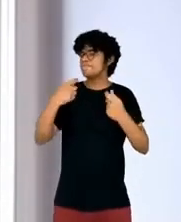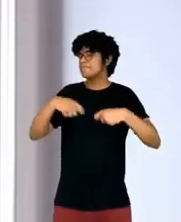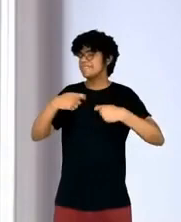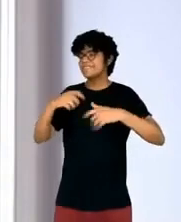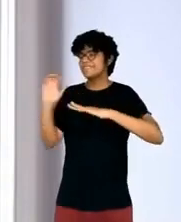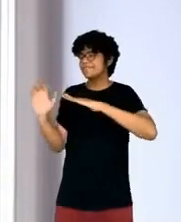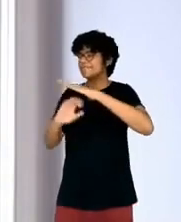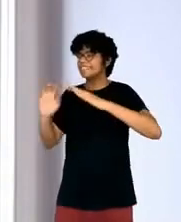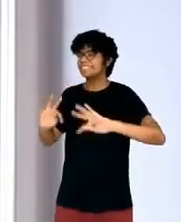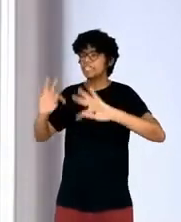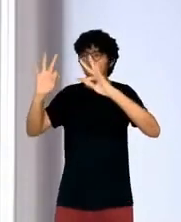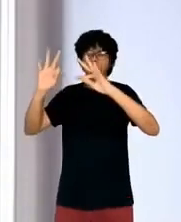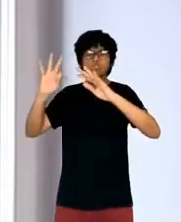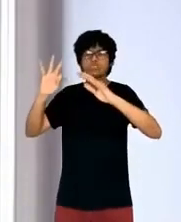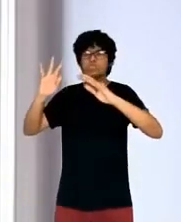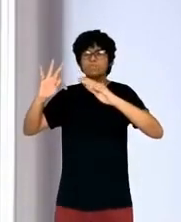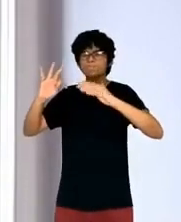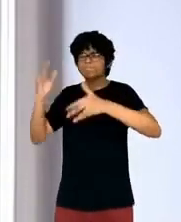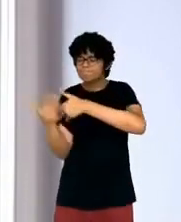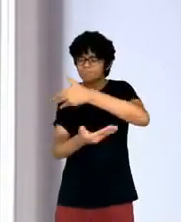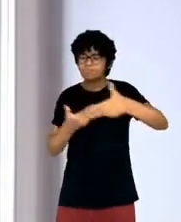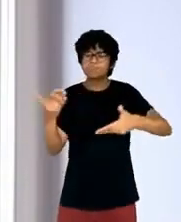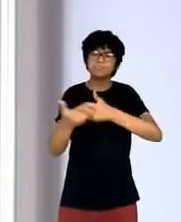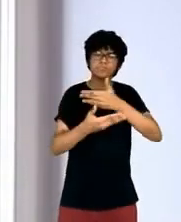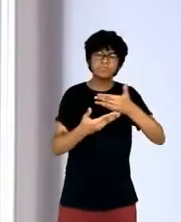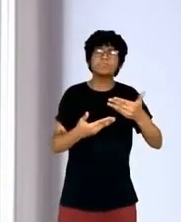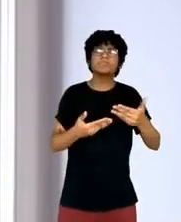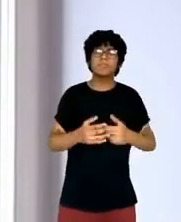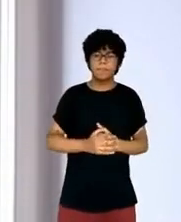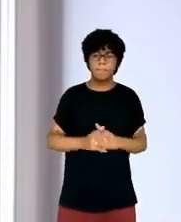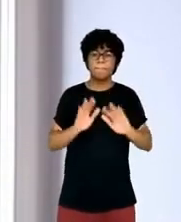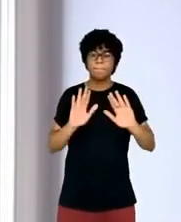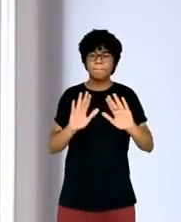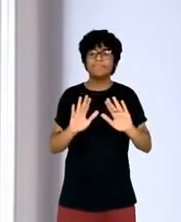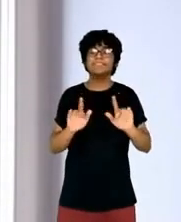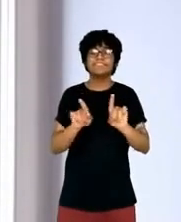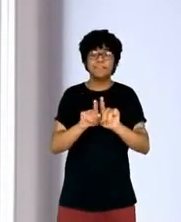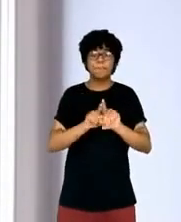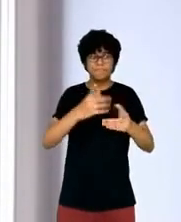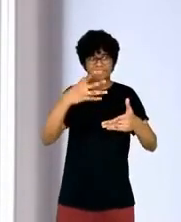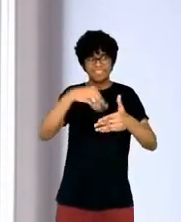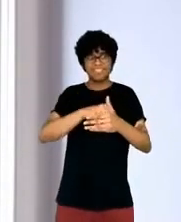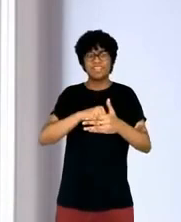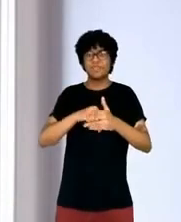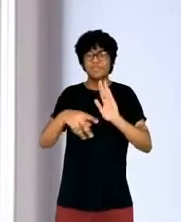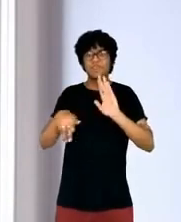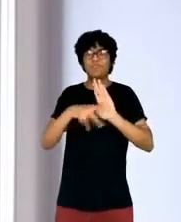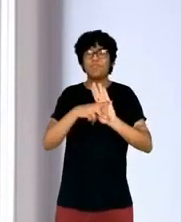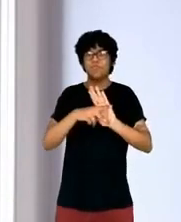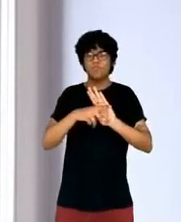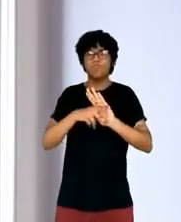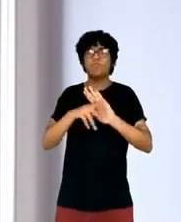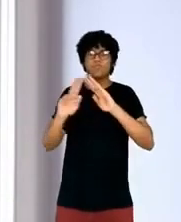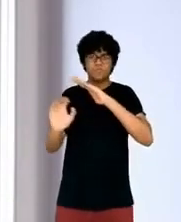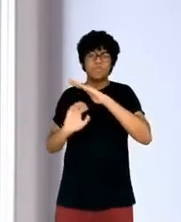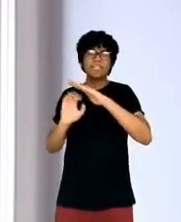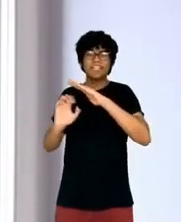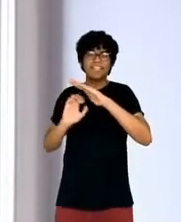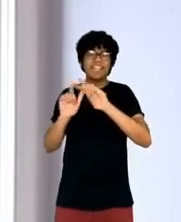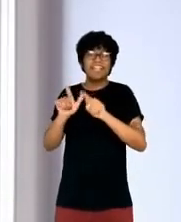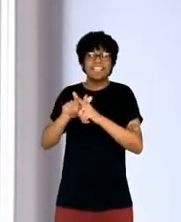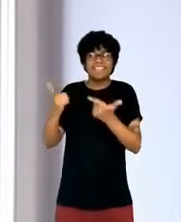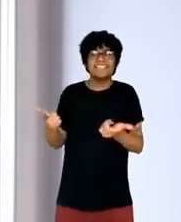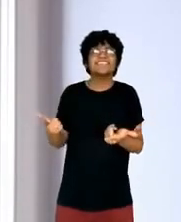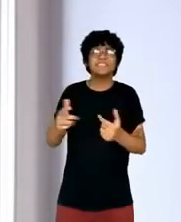newsrooms themselves. The changes in the distribution model for news, the fact that any person can easily access news